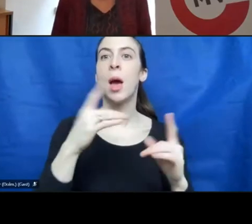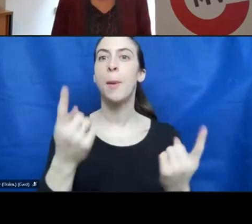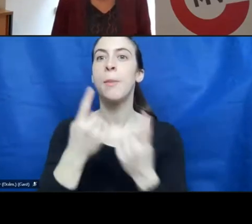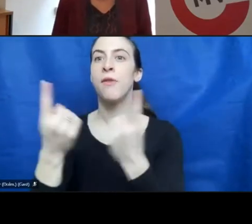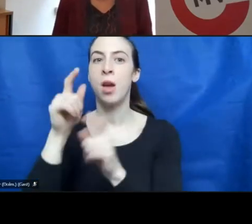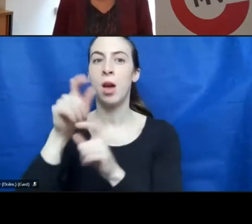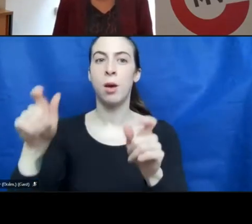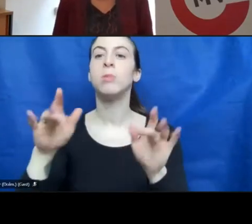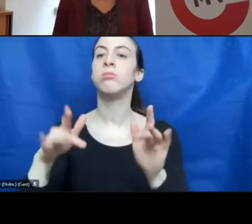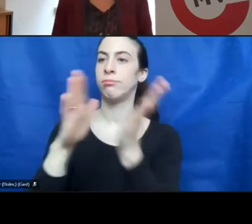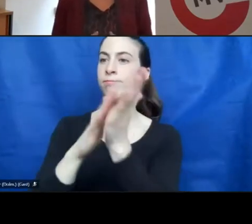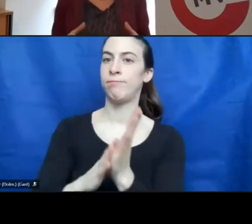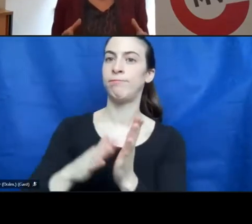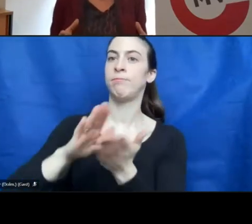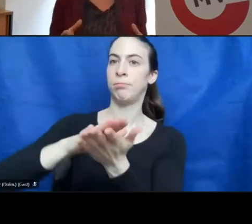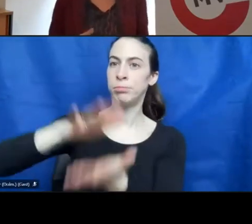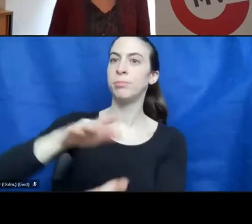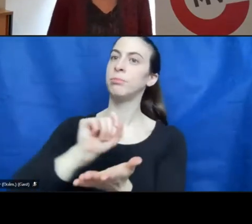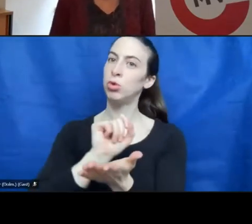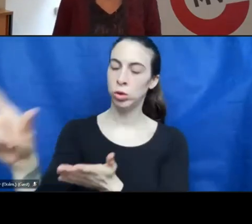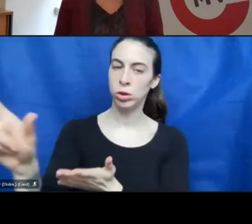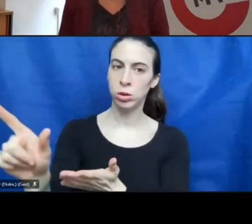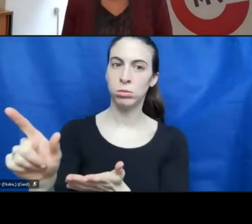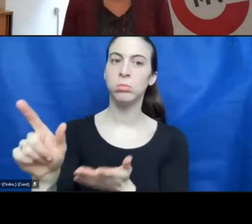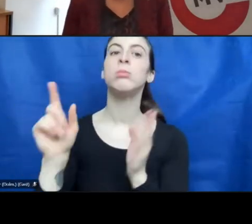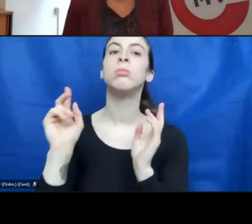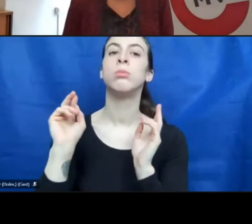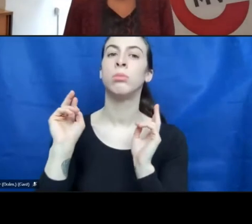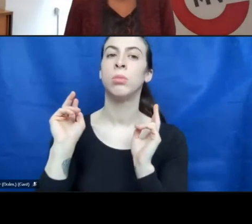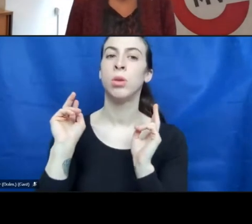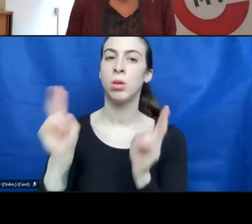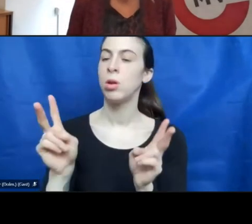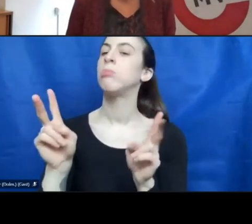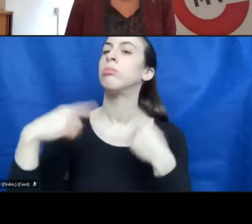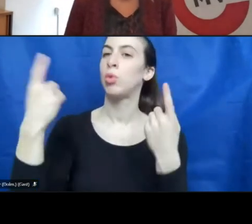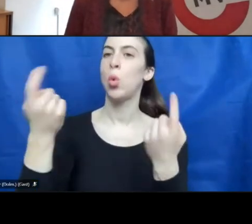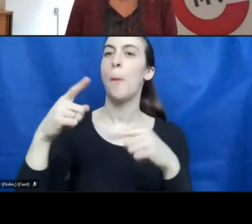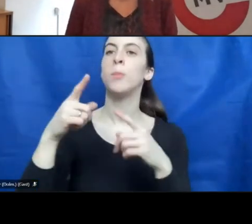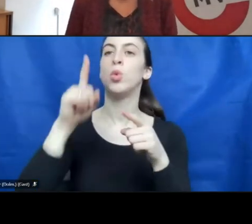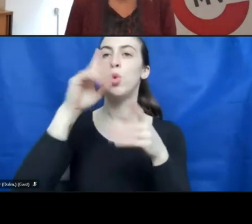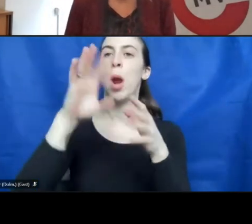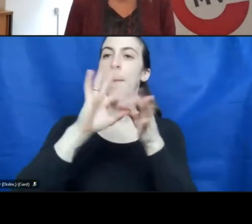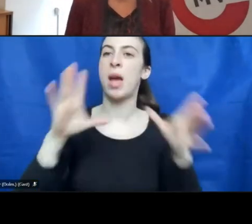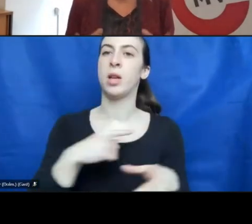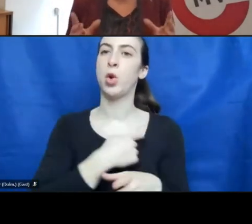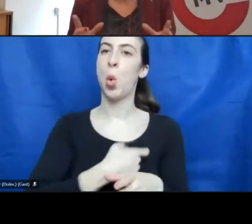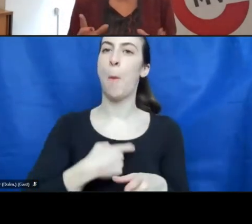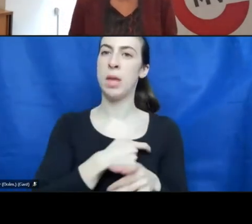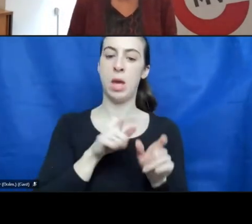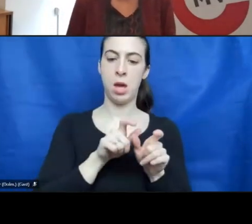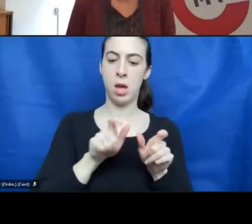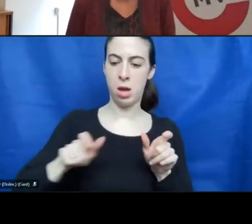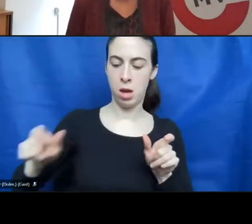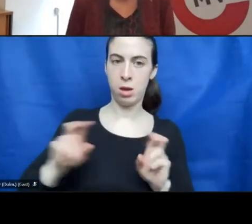their documents in full come to an independent committee. This helps to select the